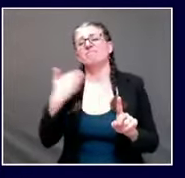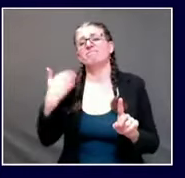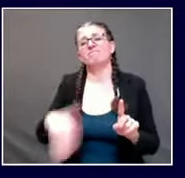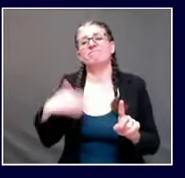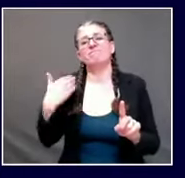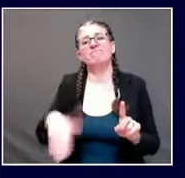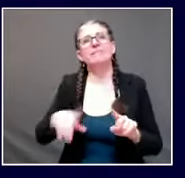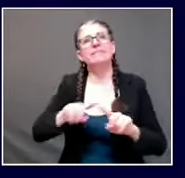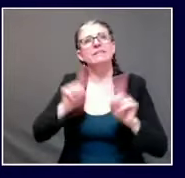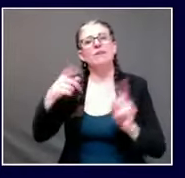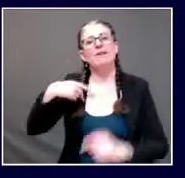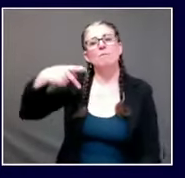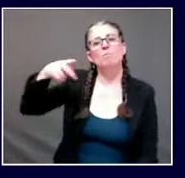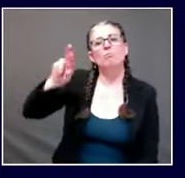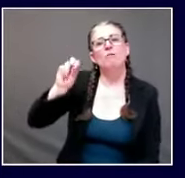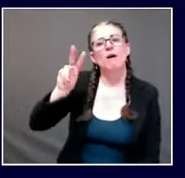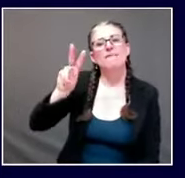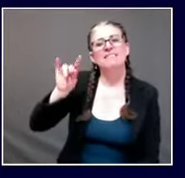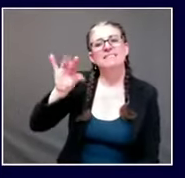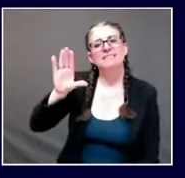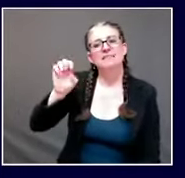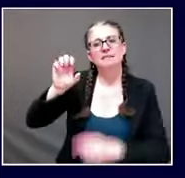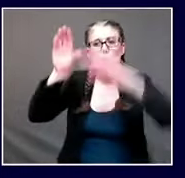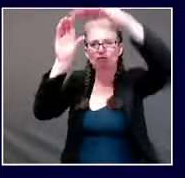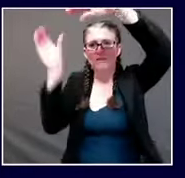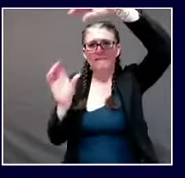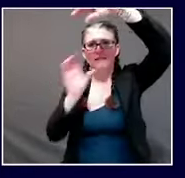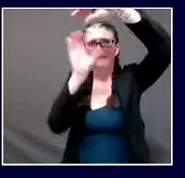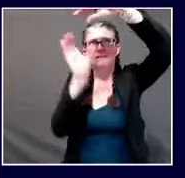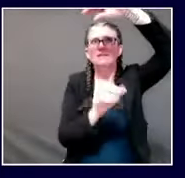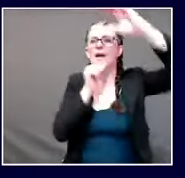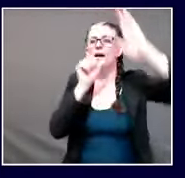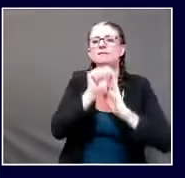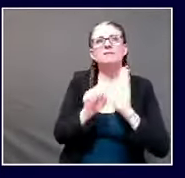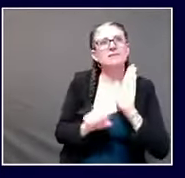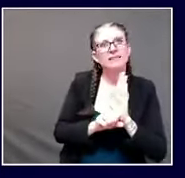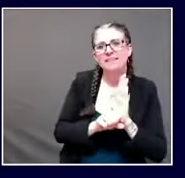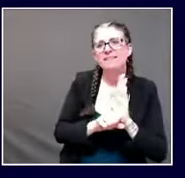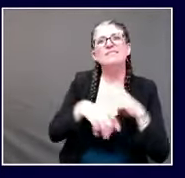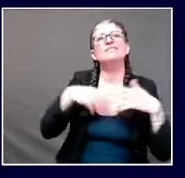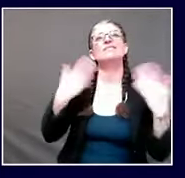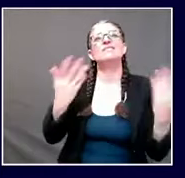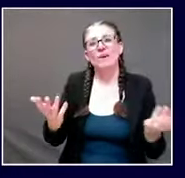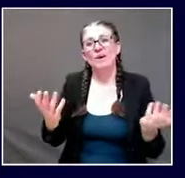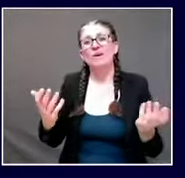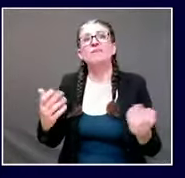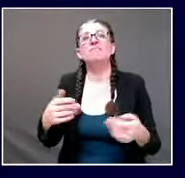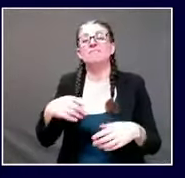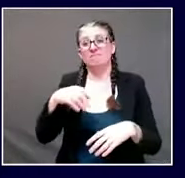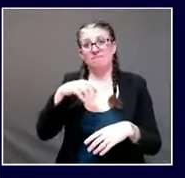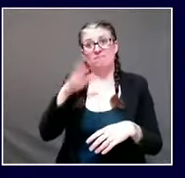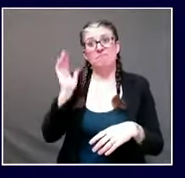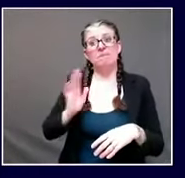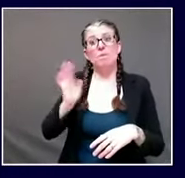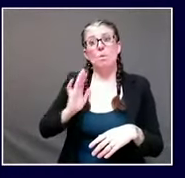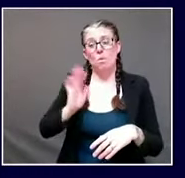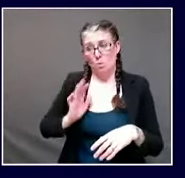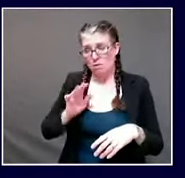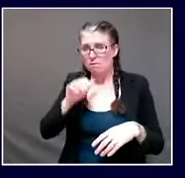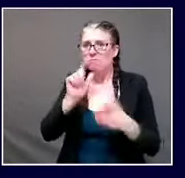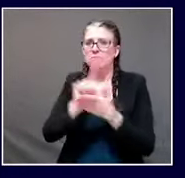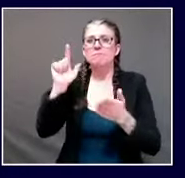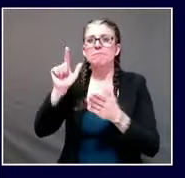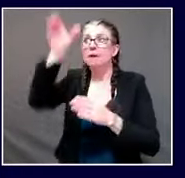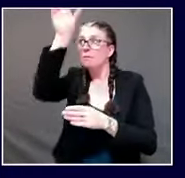were blocked um i think that's changed but uh when i talked to premier higgs last i talked with him they had had